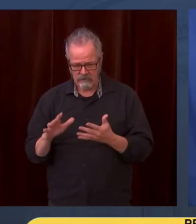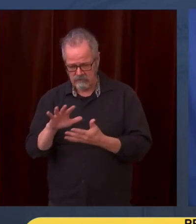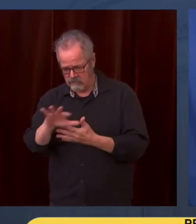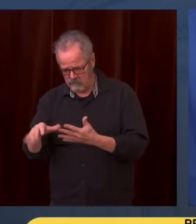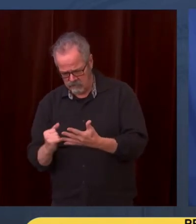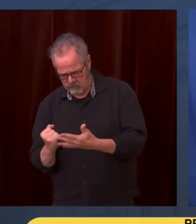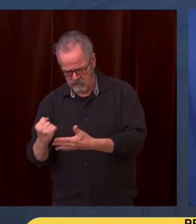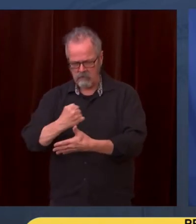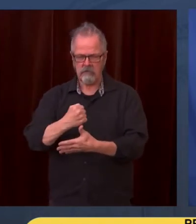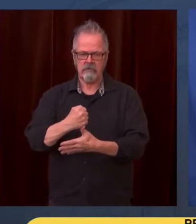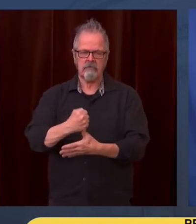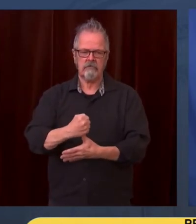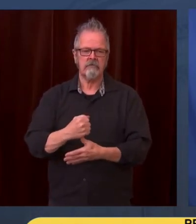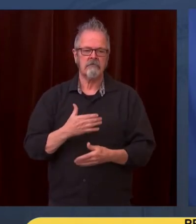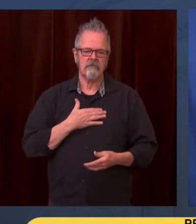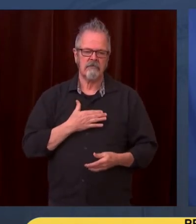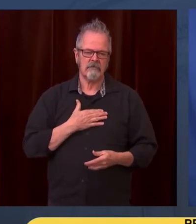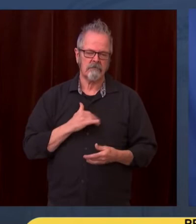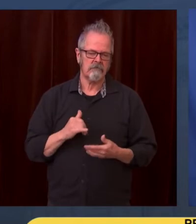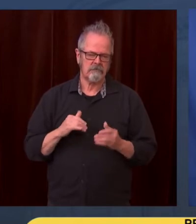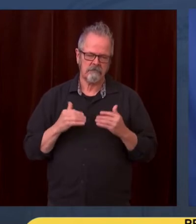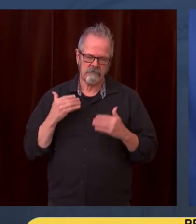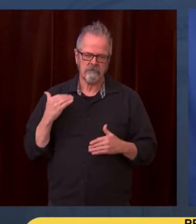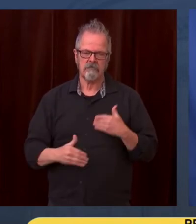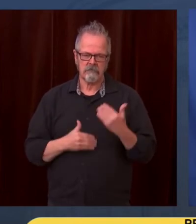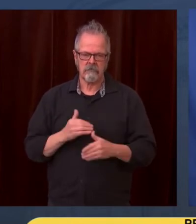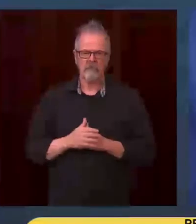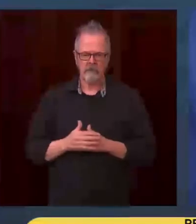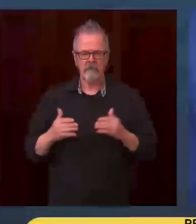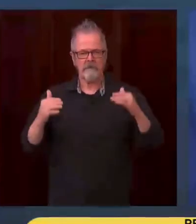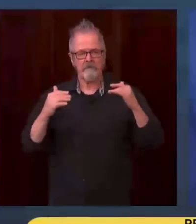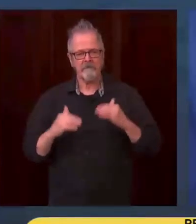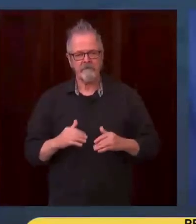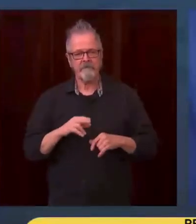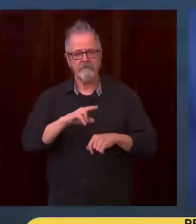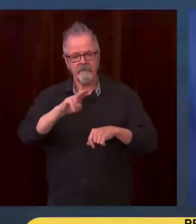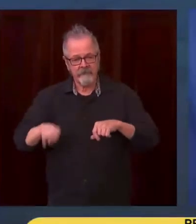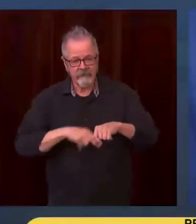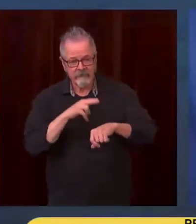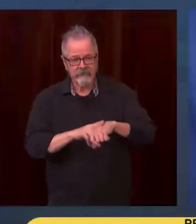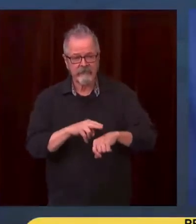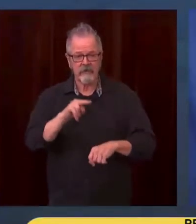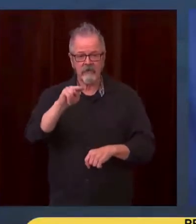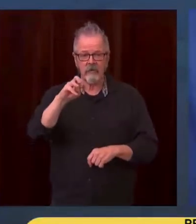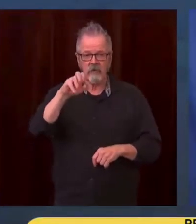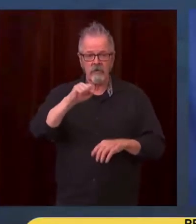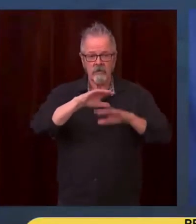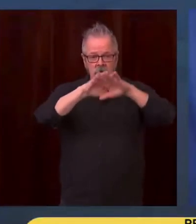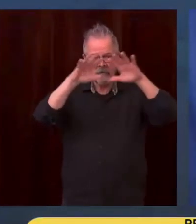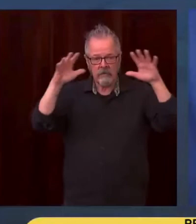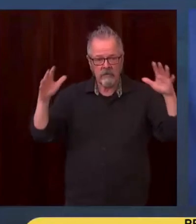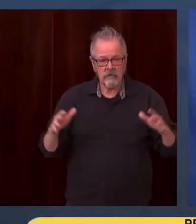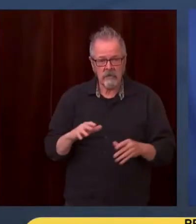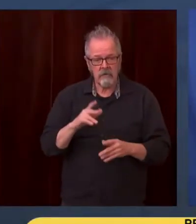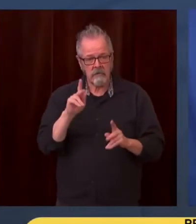people's rights to the right of choice under attack in Washington, D.C. It is under serious attack.